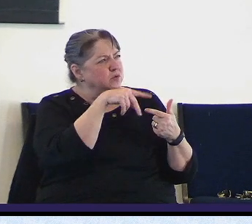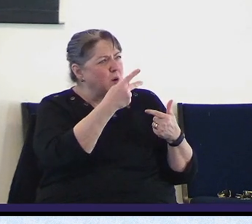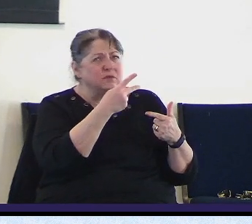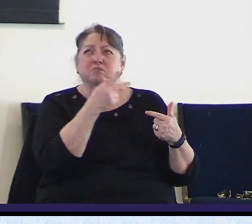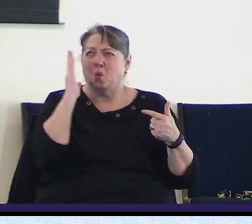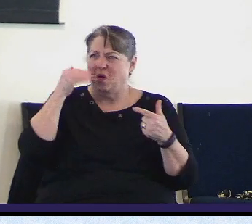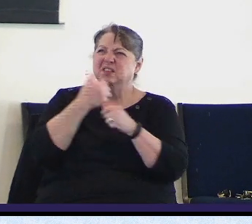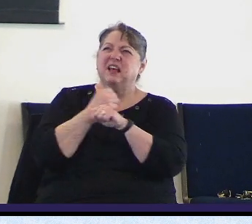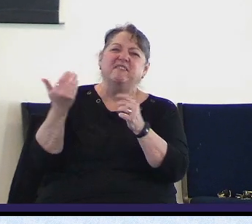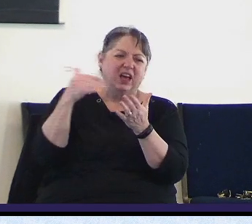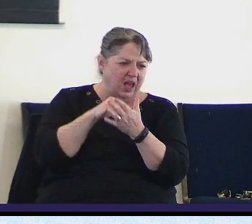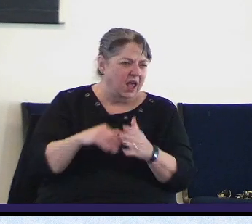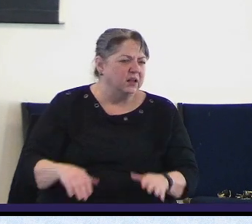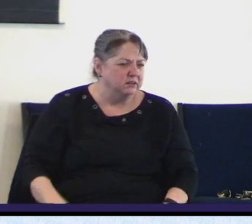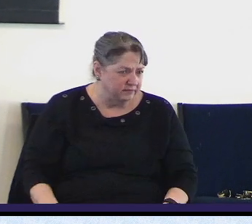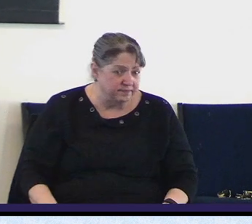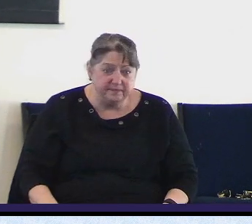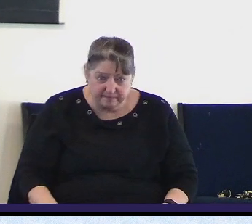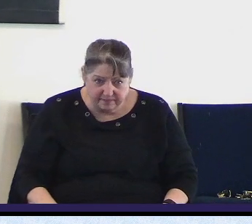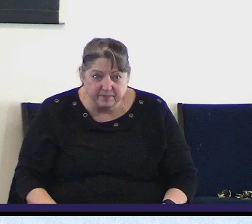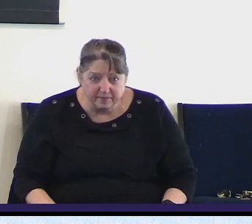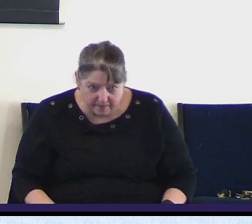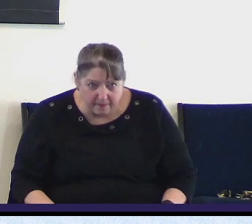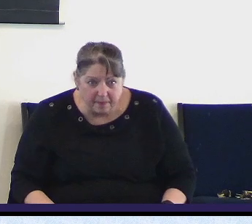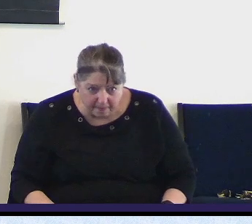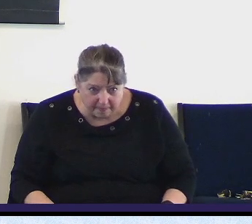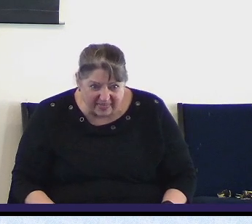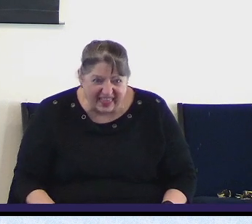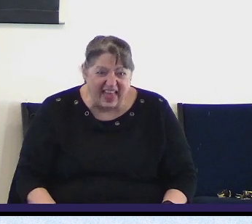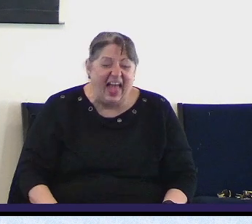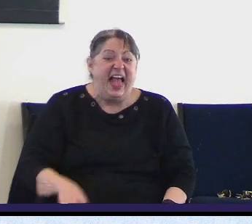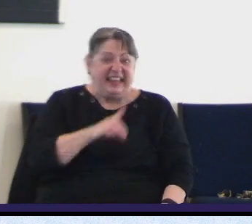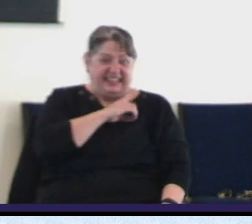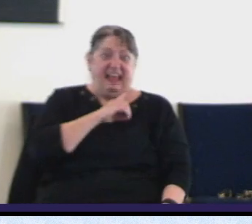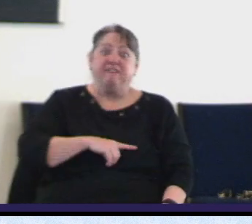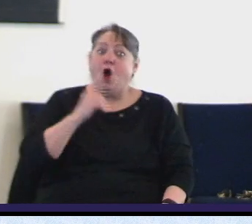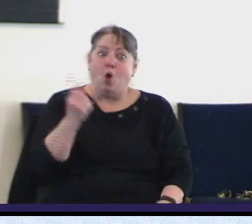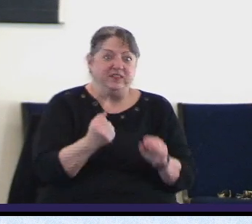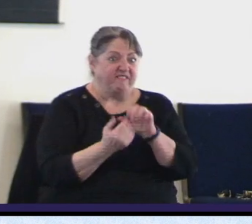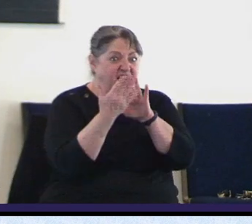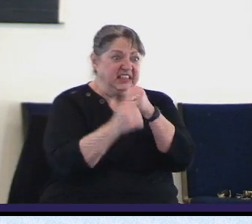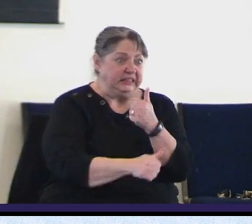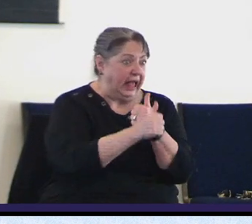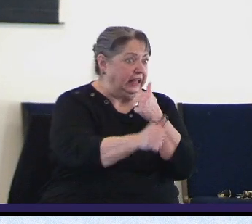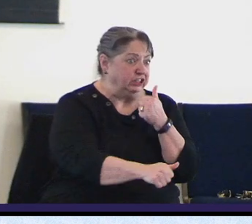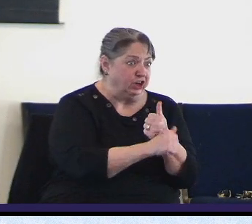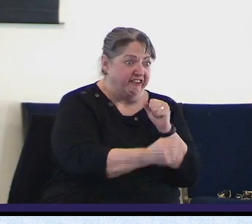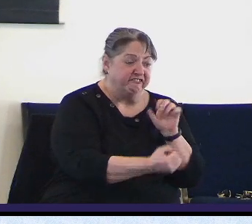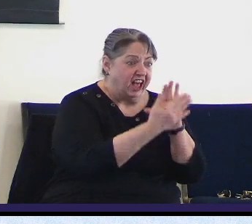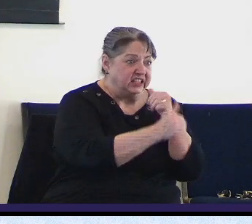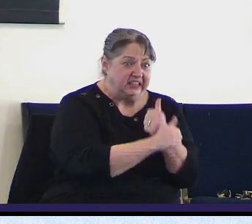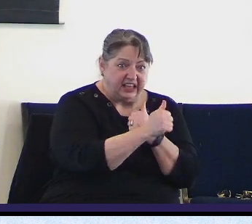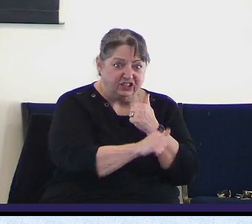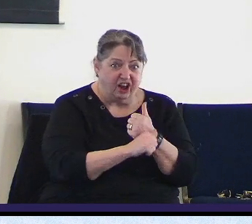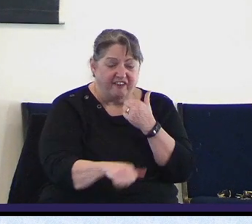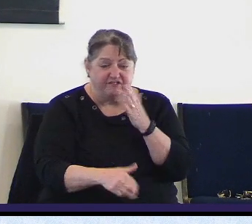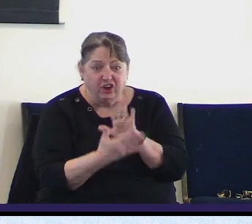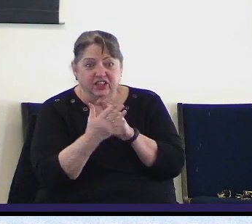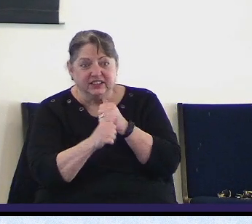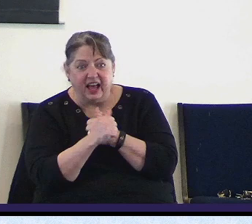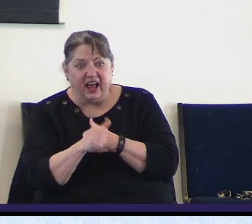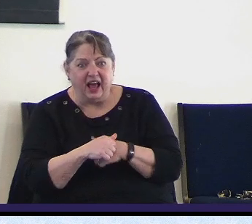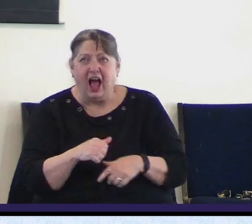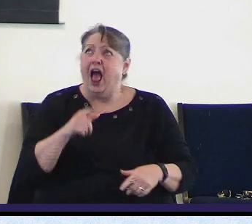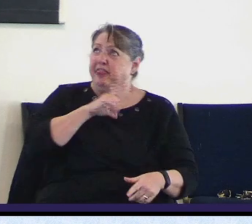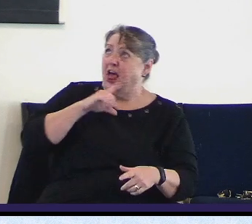too much blood and so he was always in danger always in trouble and here he is again in first Samuel 17 and he says the